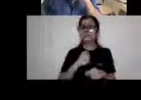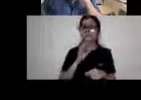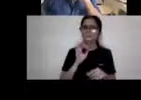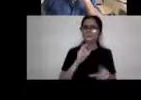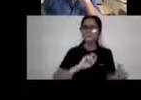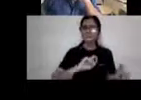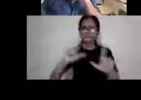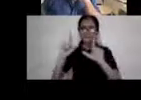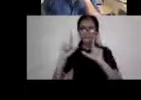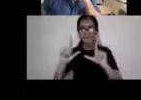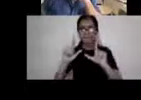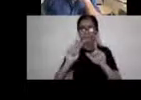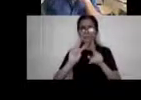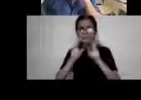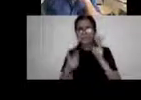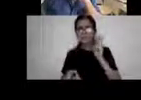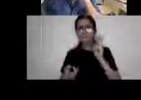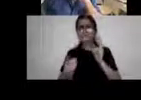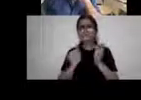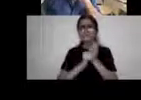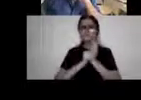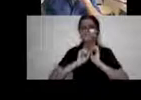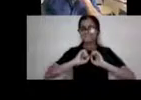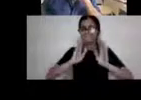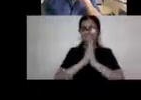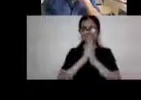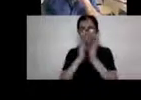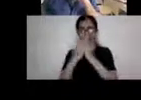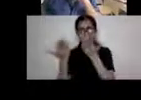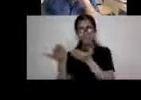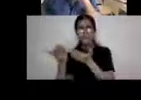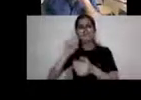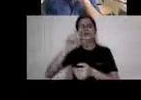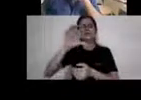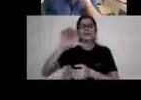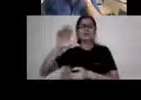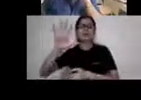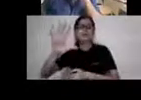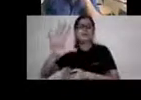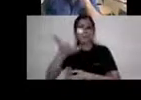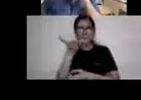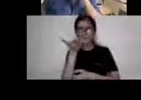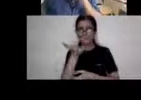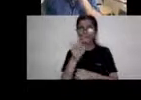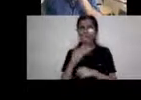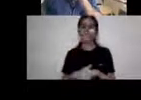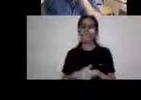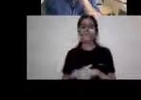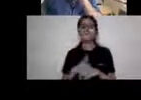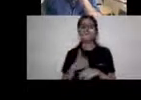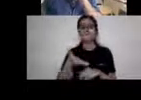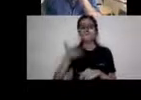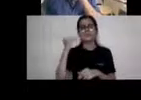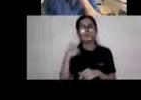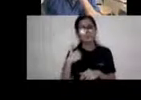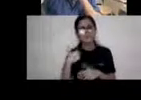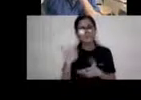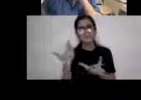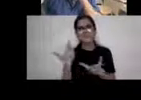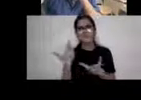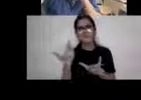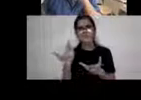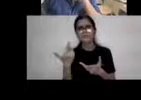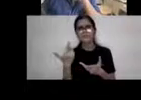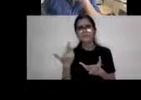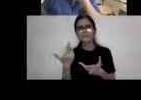cover of radical teacher magazine from 1995. Um, I was on the editorial. Well, we actually call it the editorial